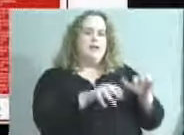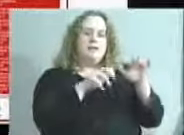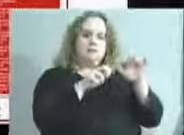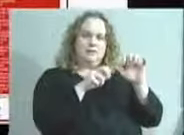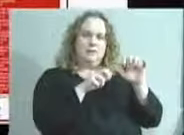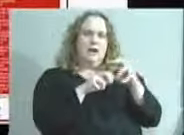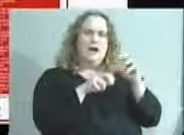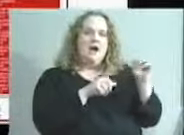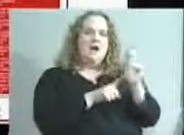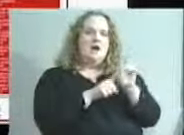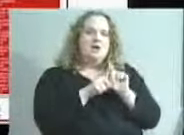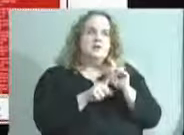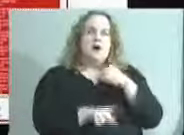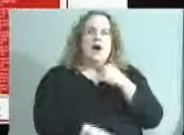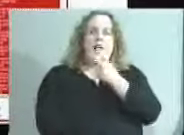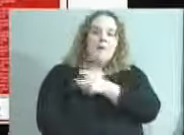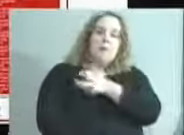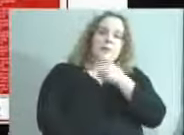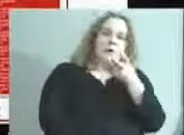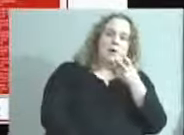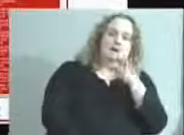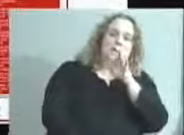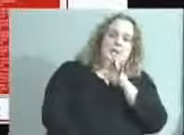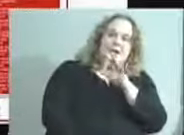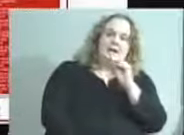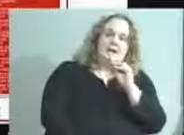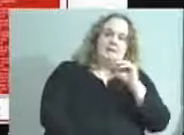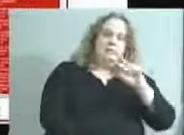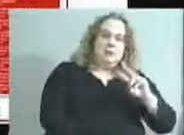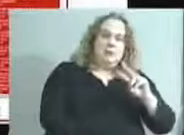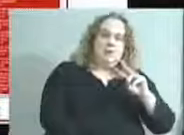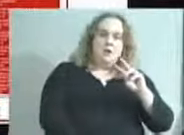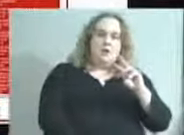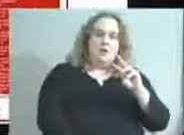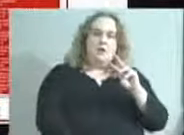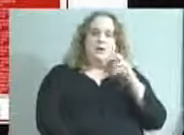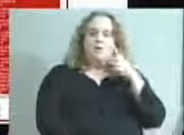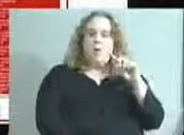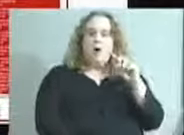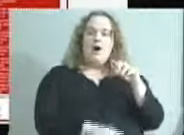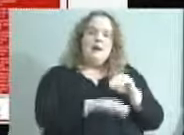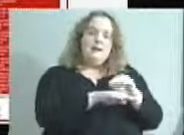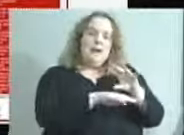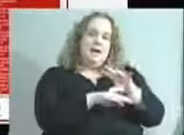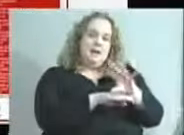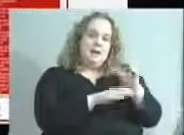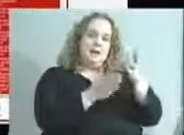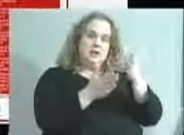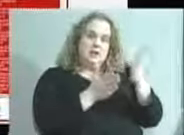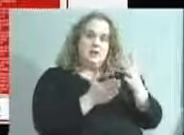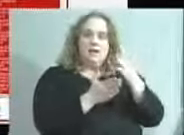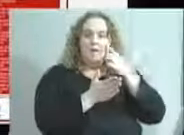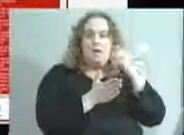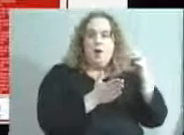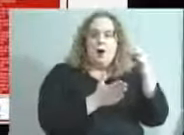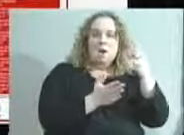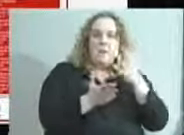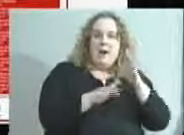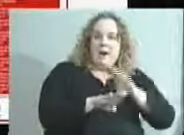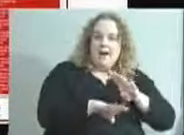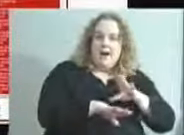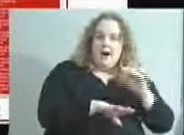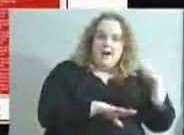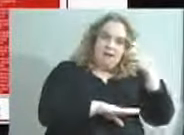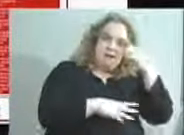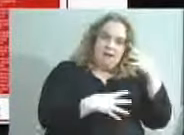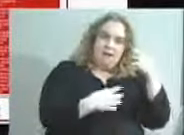pulled item 9M2, approval of memorandum of agreements and counseling services contract for behavioral and mental health services